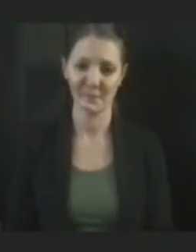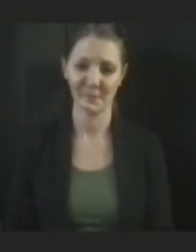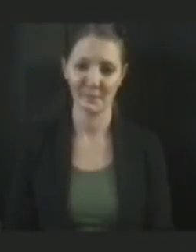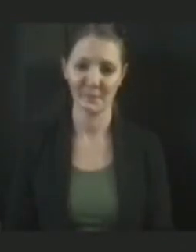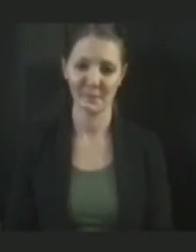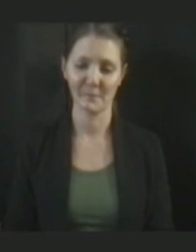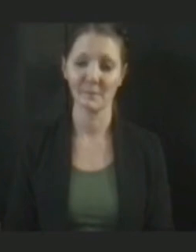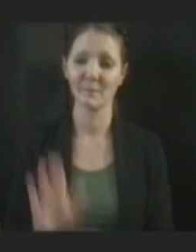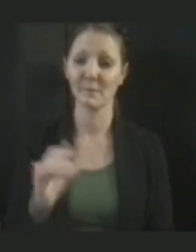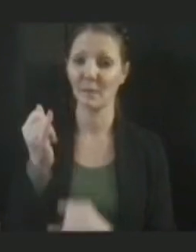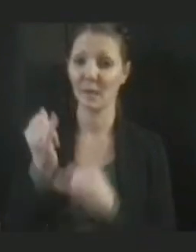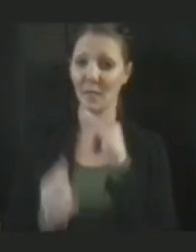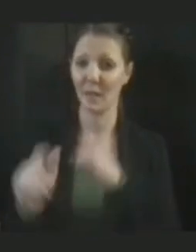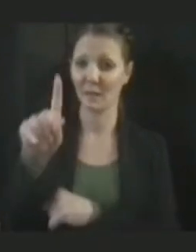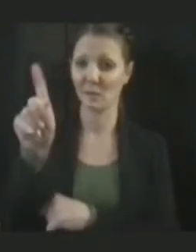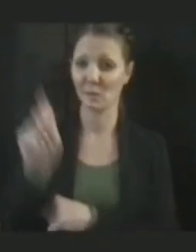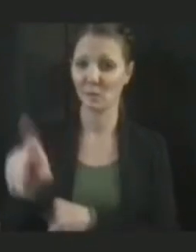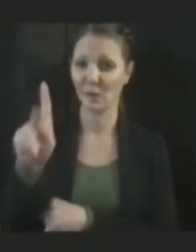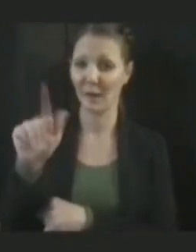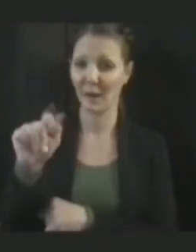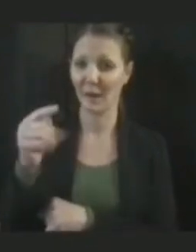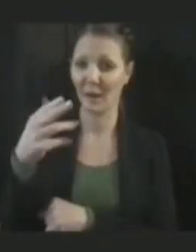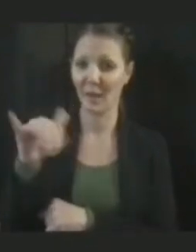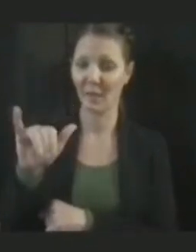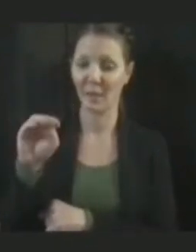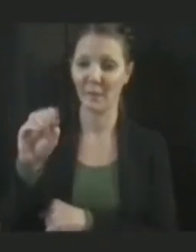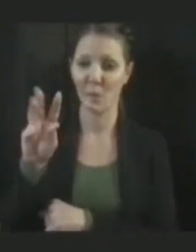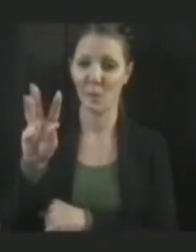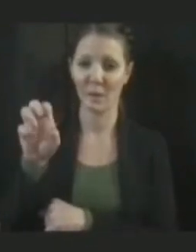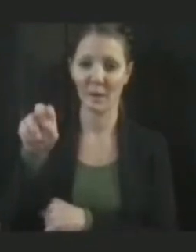And our last question, Gabby Molina from Fox 61.